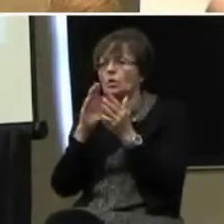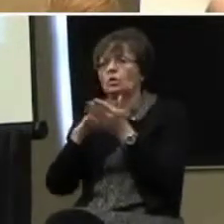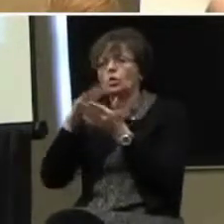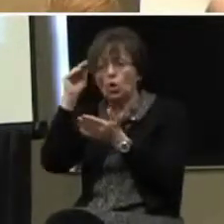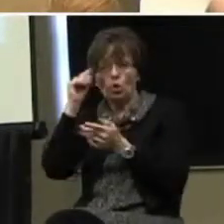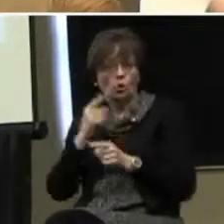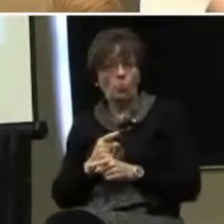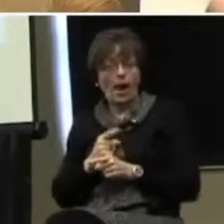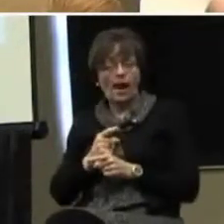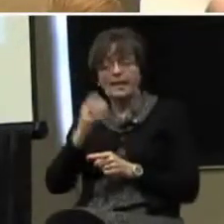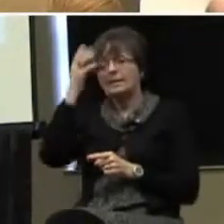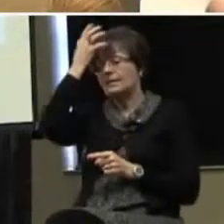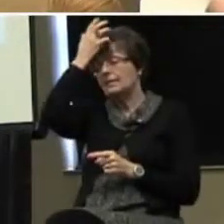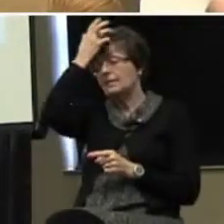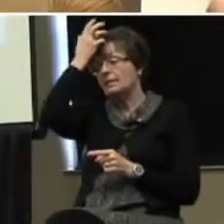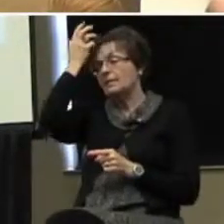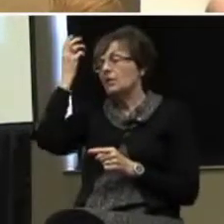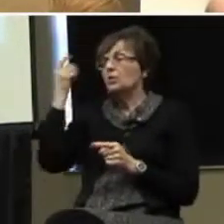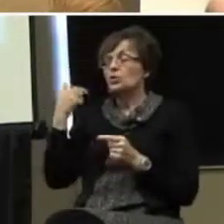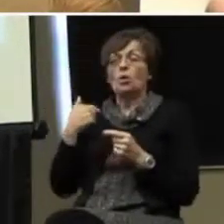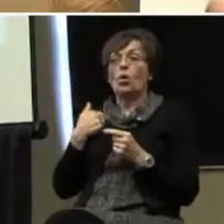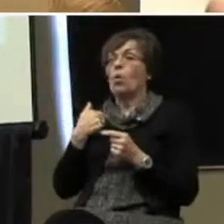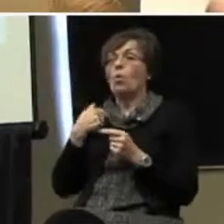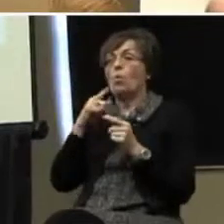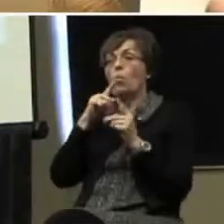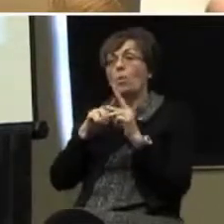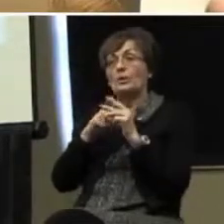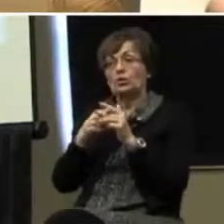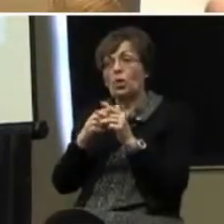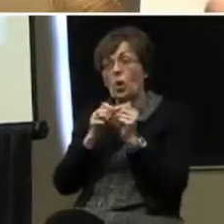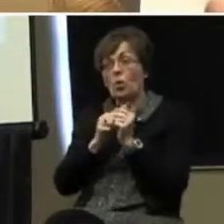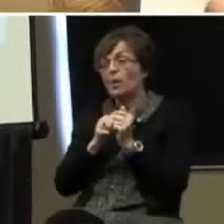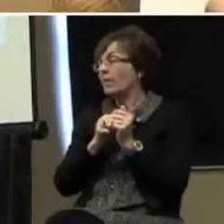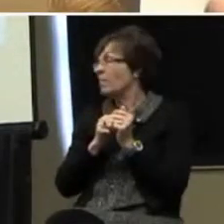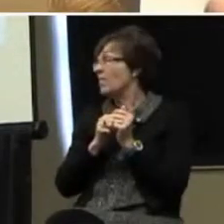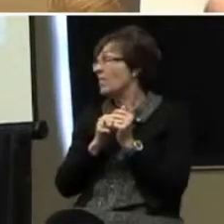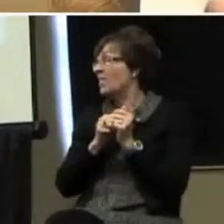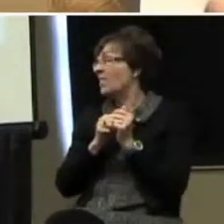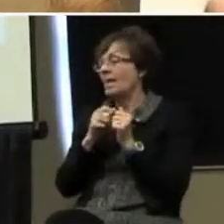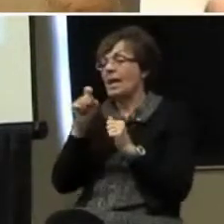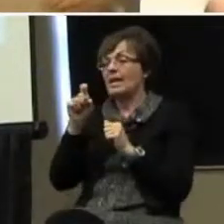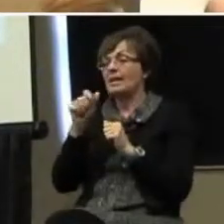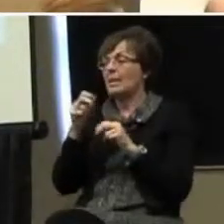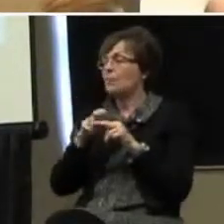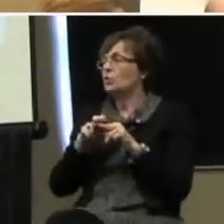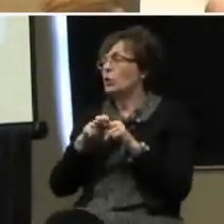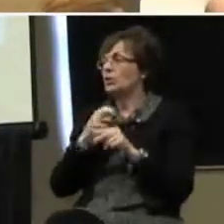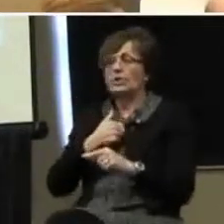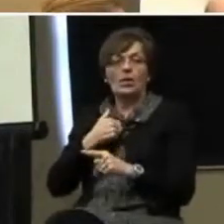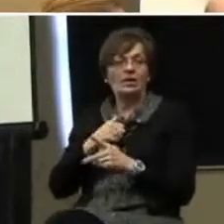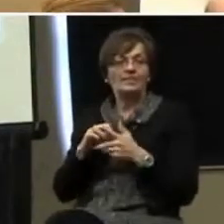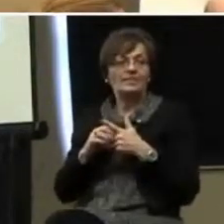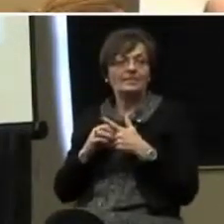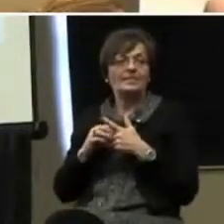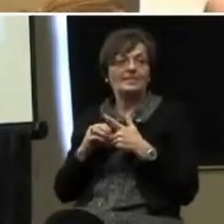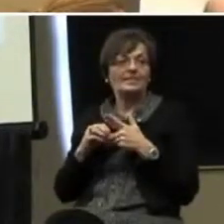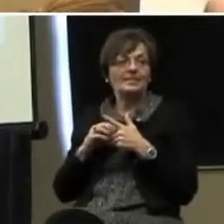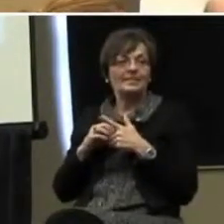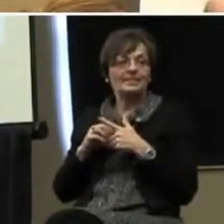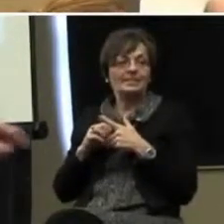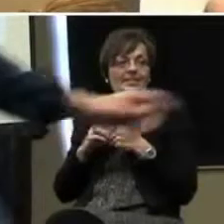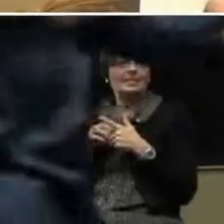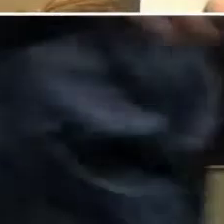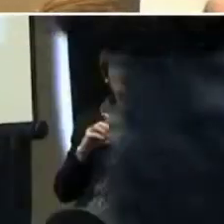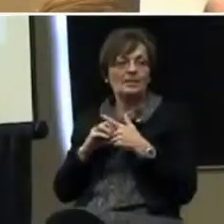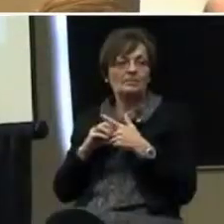to learn, right? And so what we really start off with, and I would need another chair. I'm sorry to do this. Is it okay if I